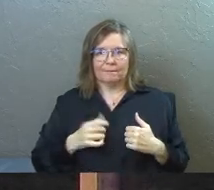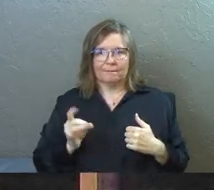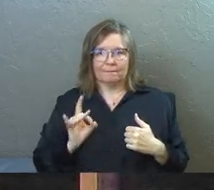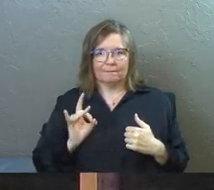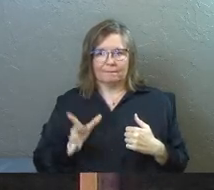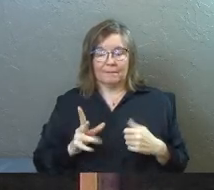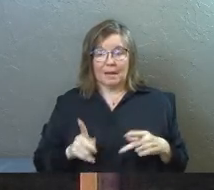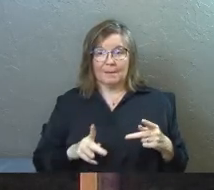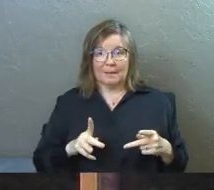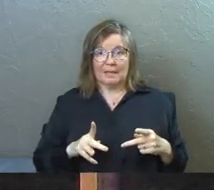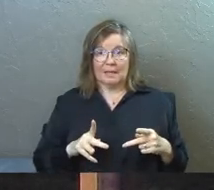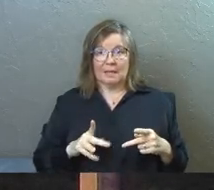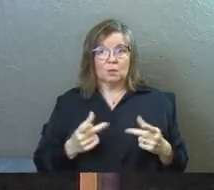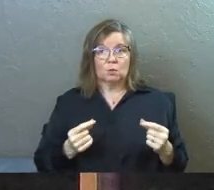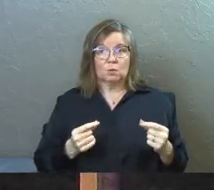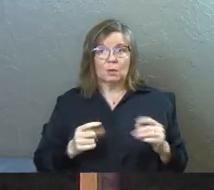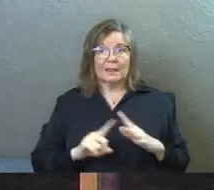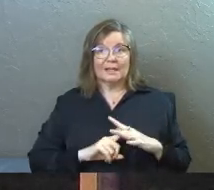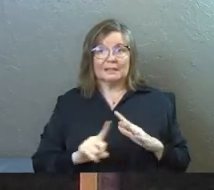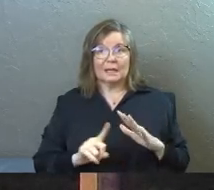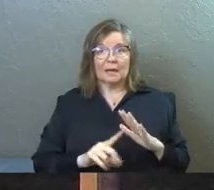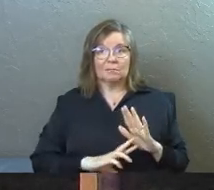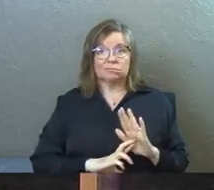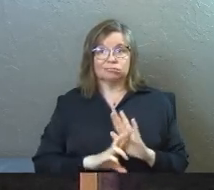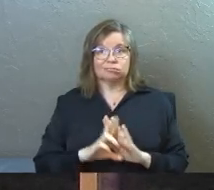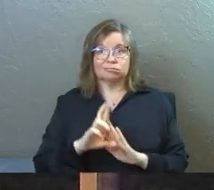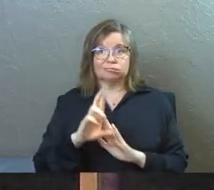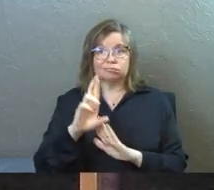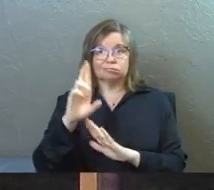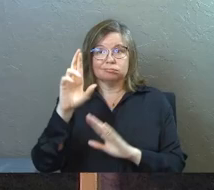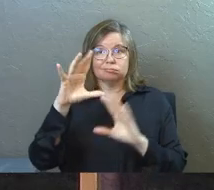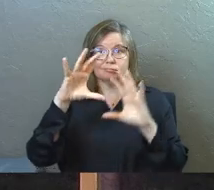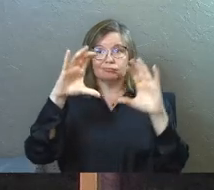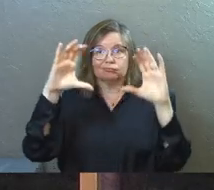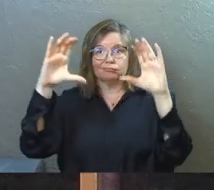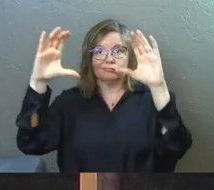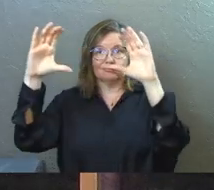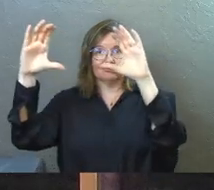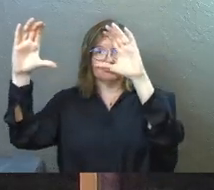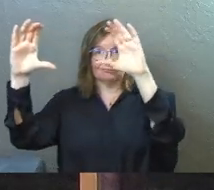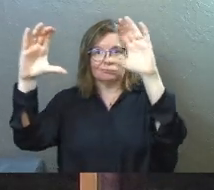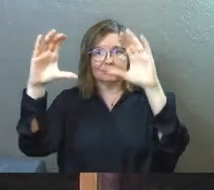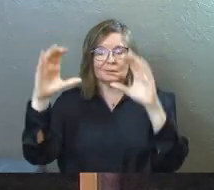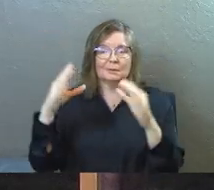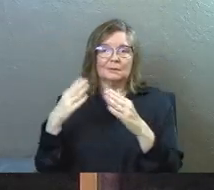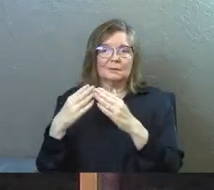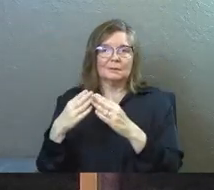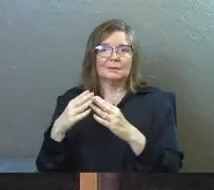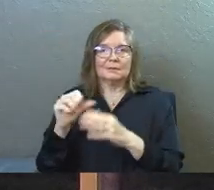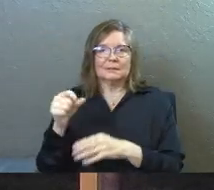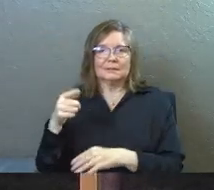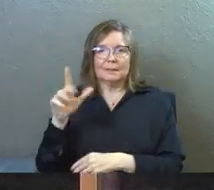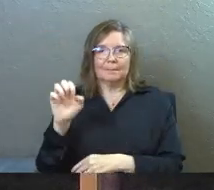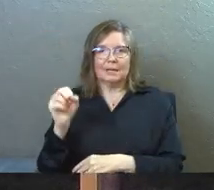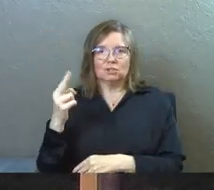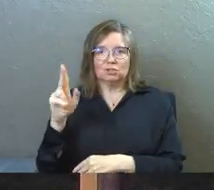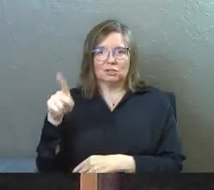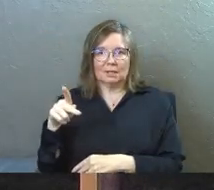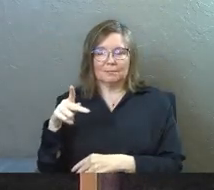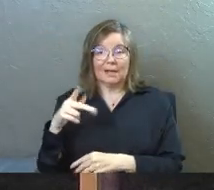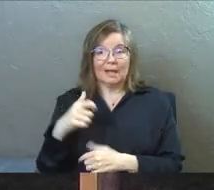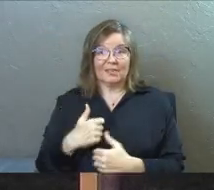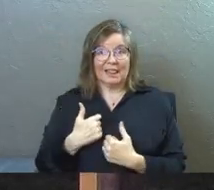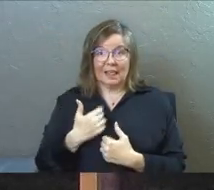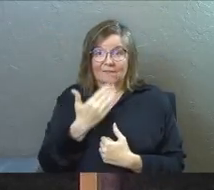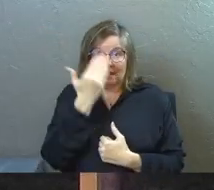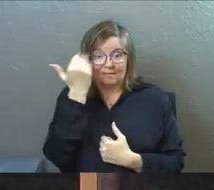people have basically escaped on these spaceship cruise liners, essentially. And that's how they're living